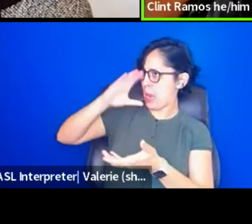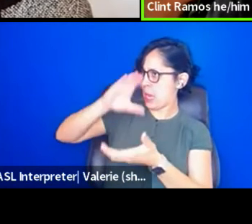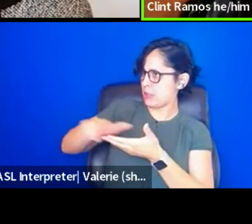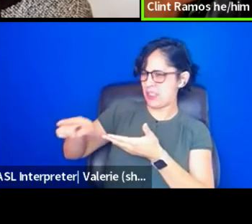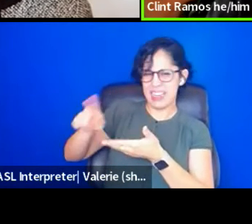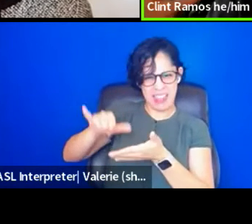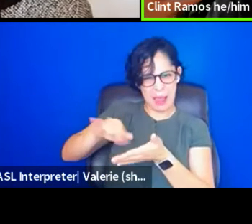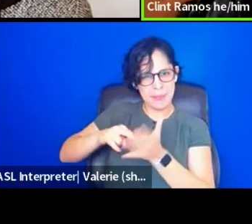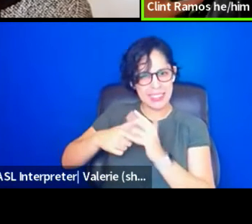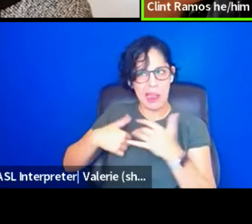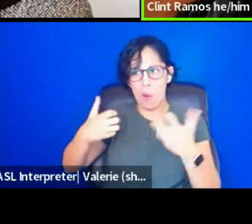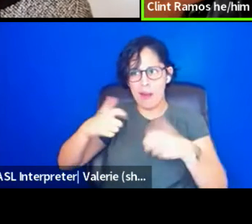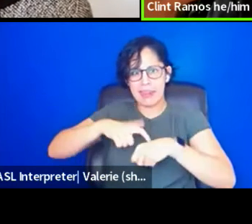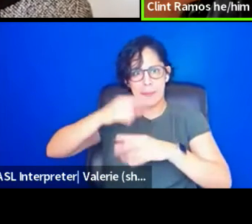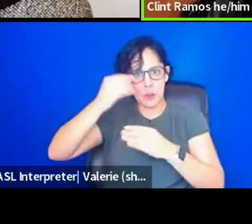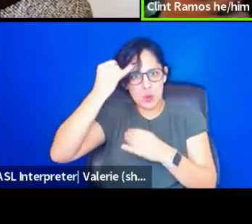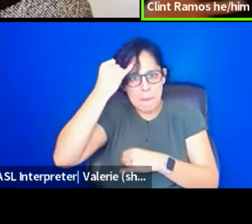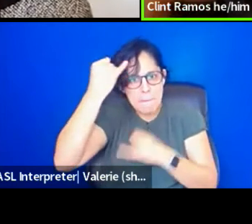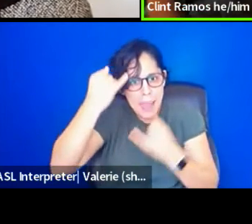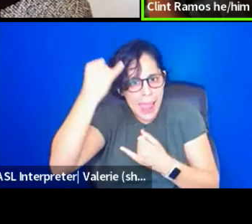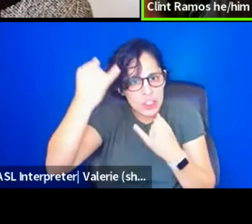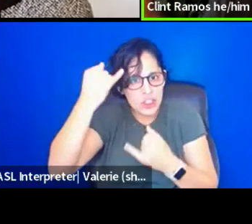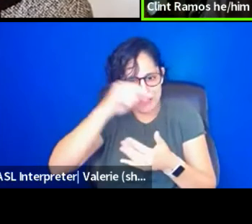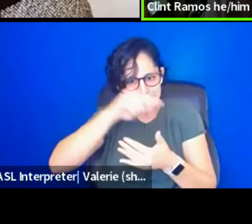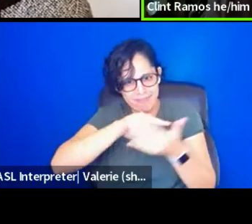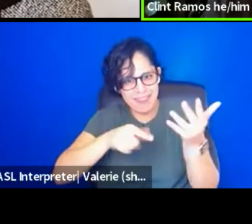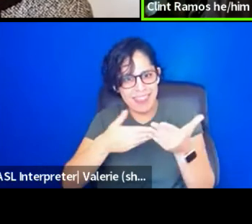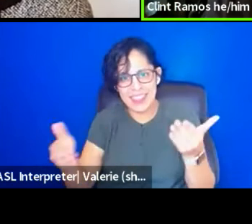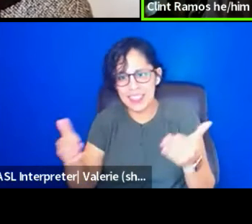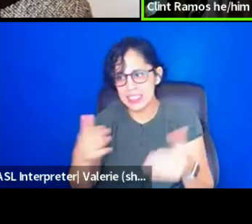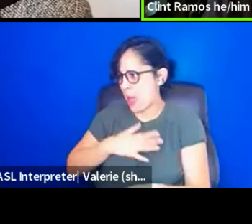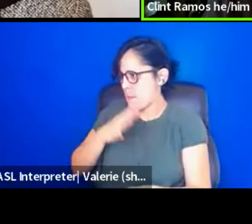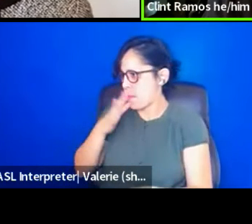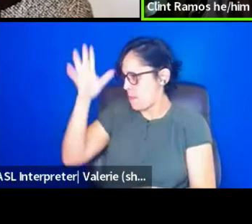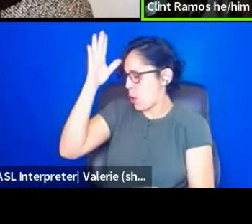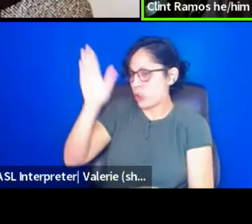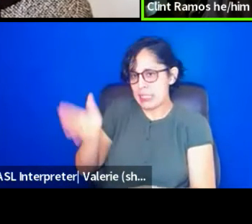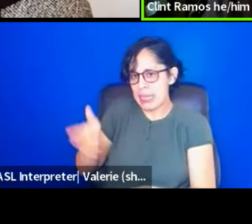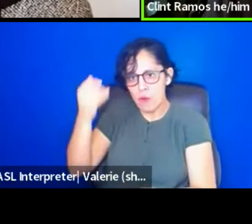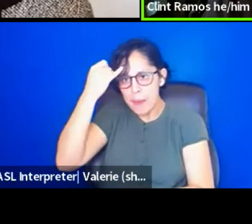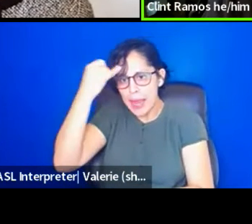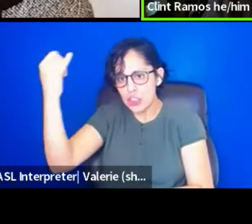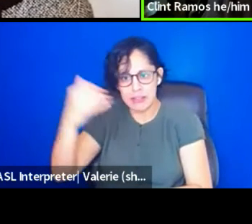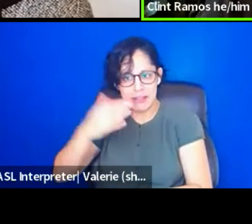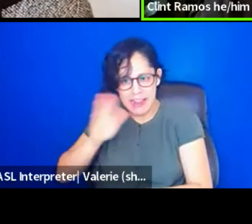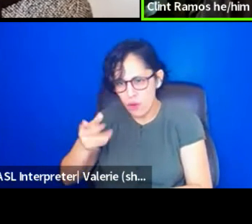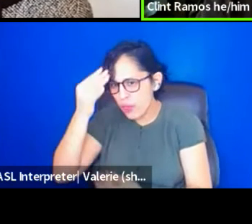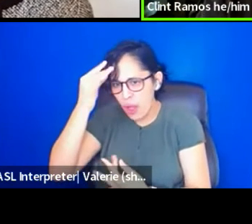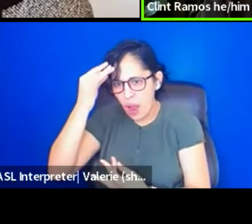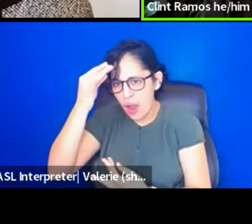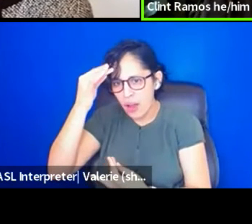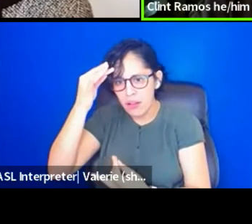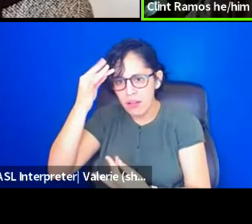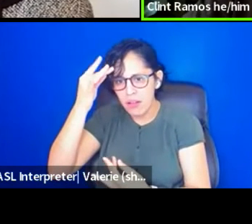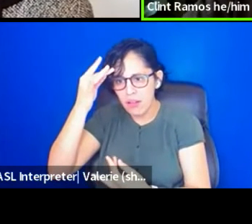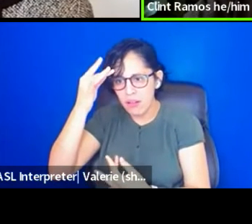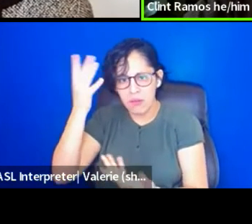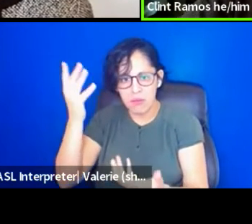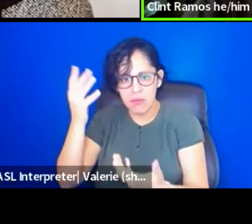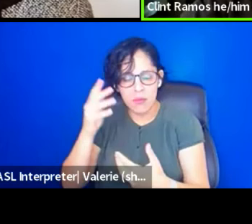I, I want to imagine that. I want to imagine things that even my parents didn't imagine, you know? And, and so